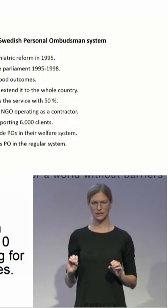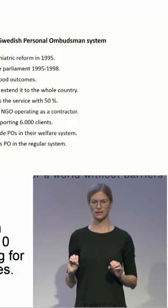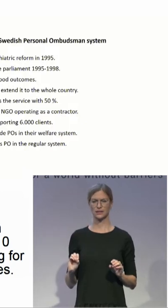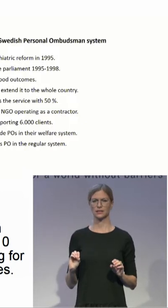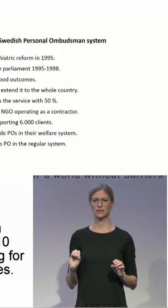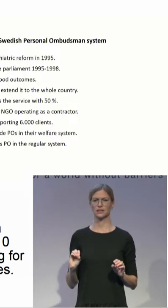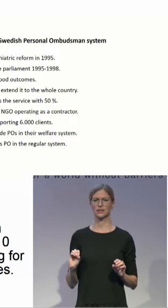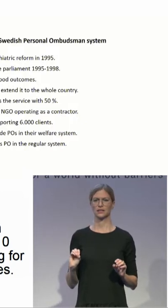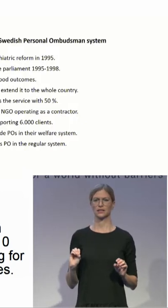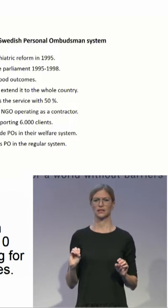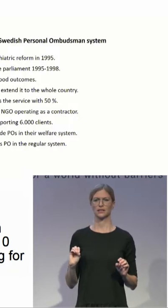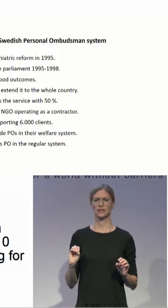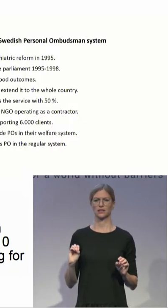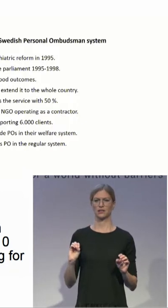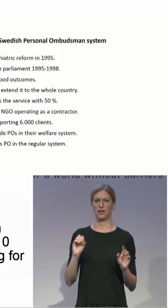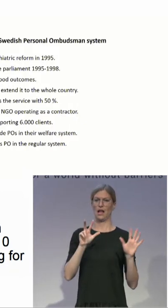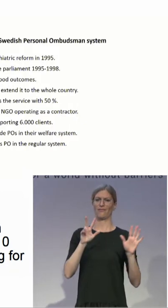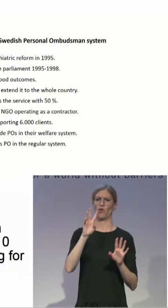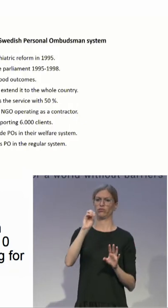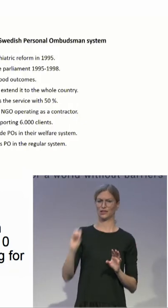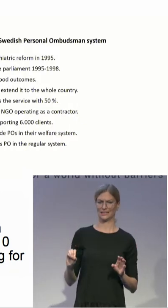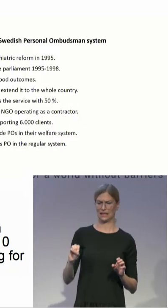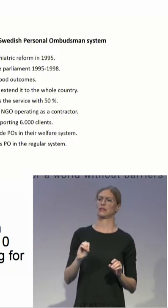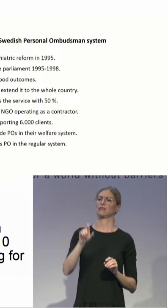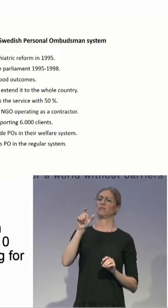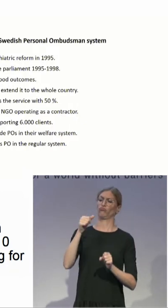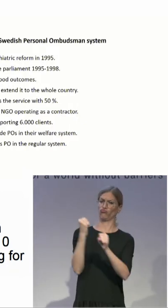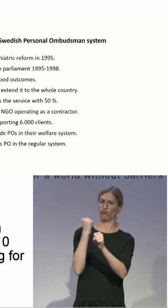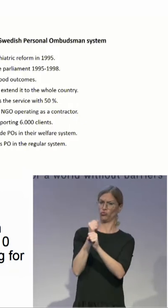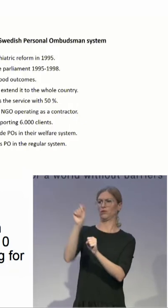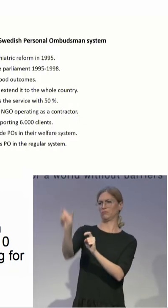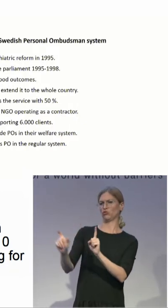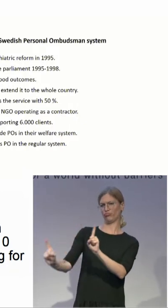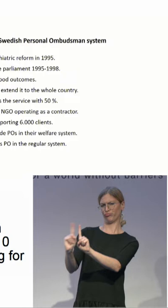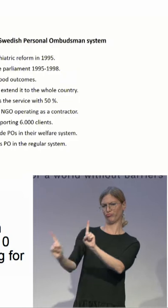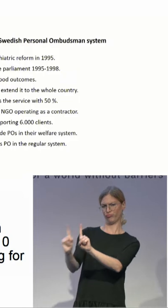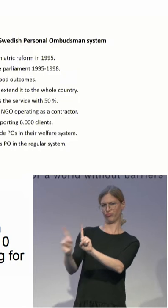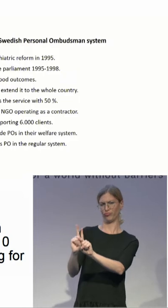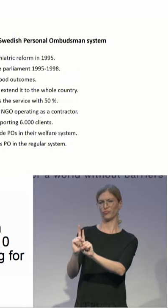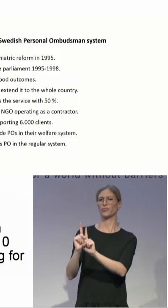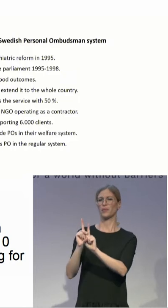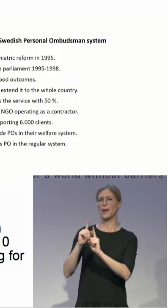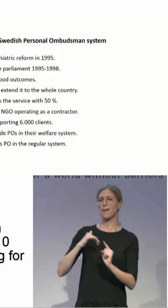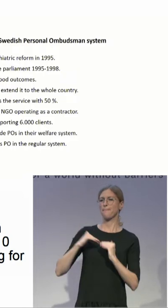And in 2013, we got a new regulation that includes the PO system in the regular welfare system.